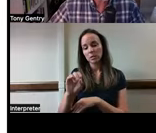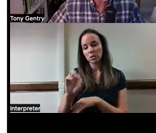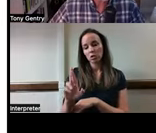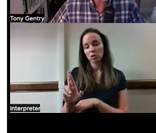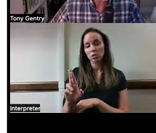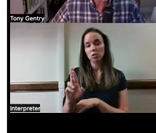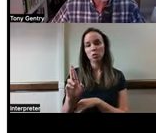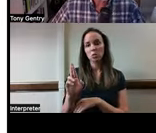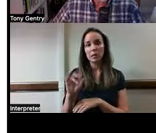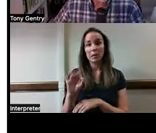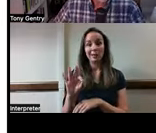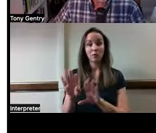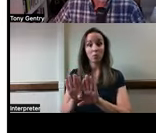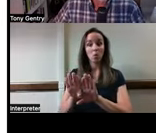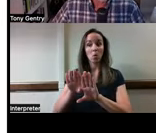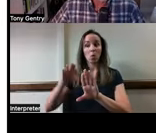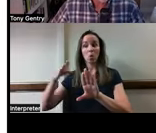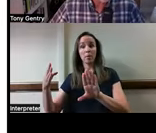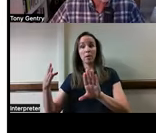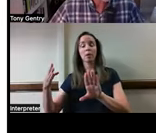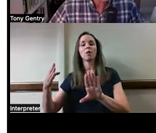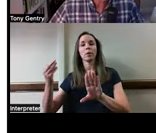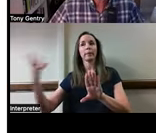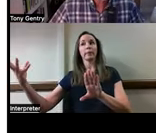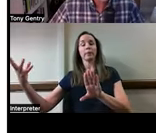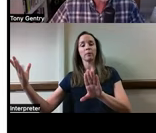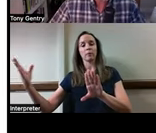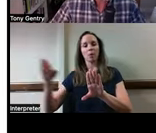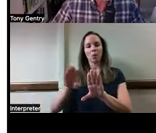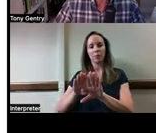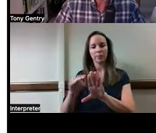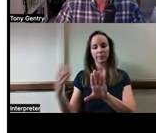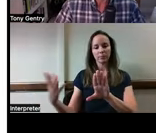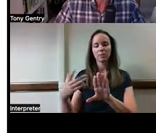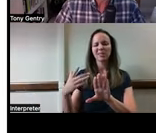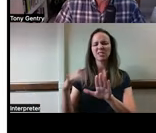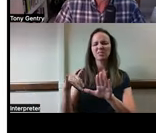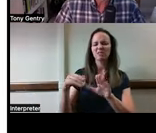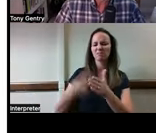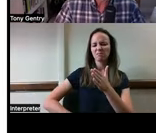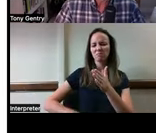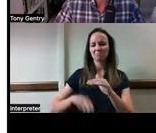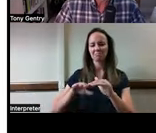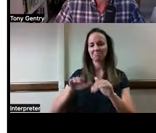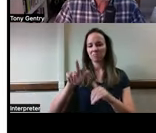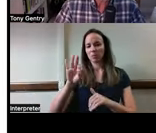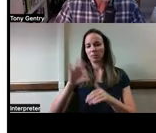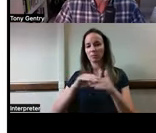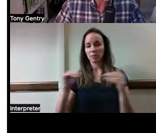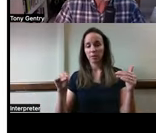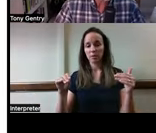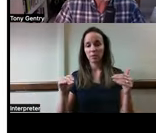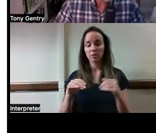that door is open and closed. That costs a little under $30. All of that information can be